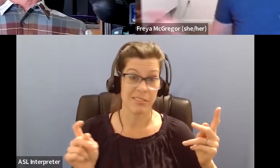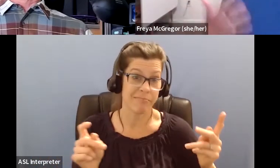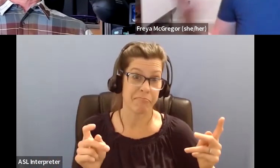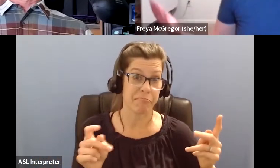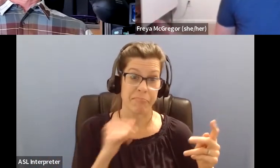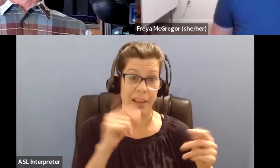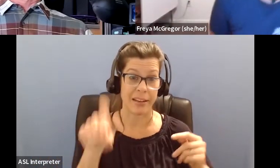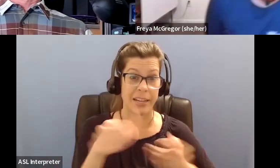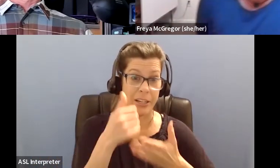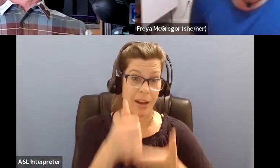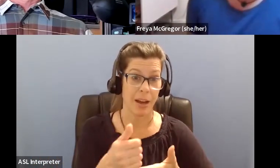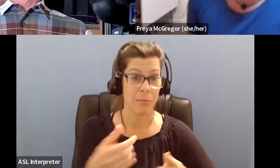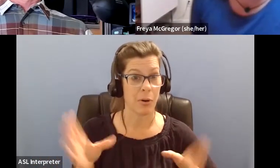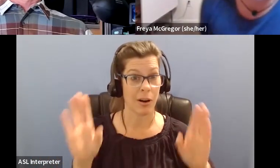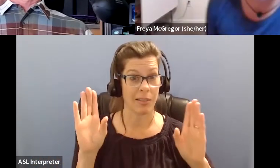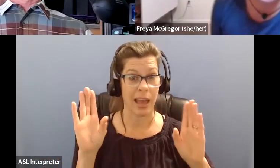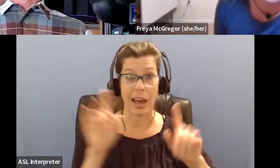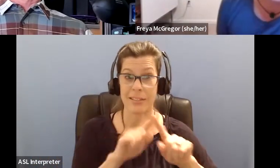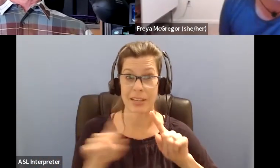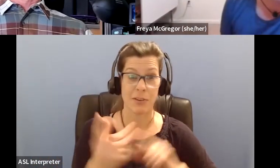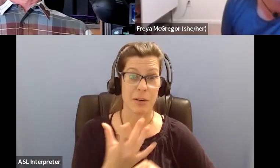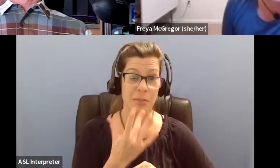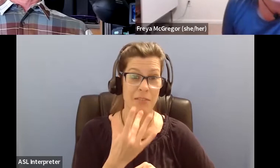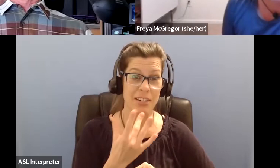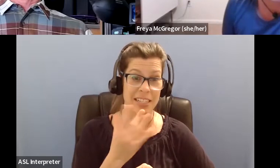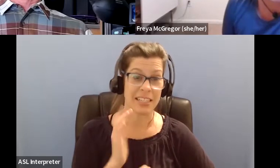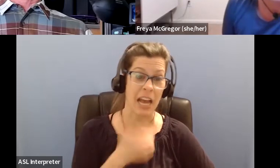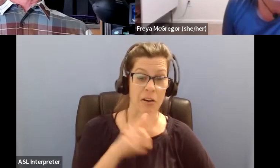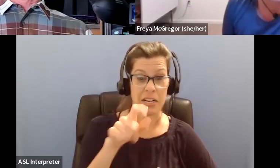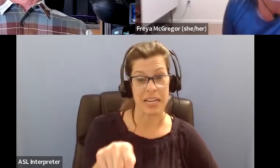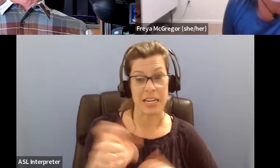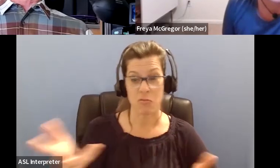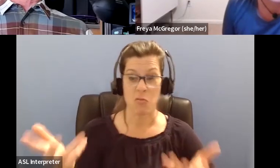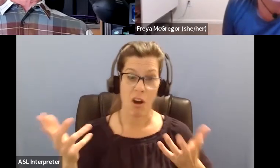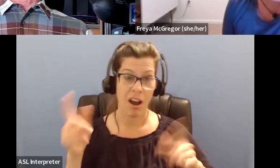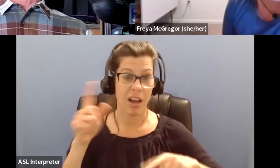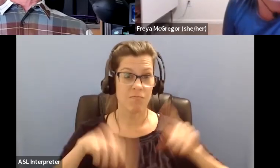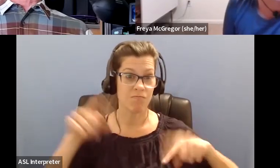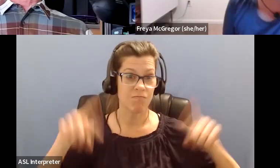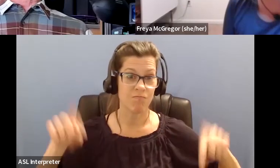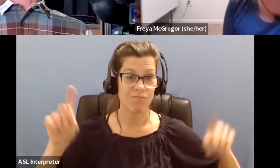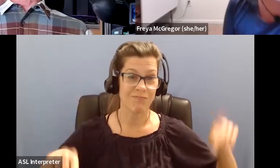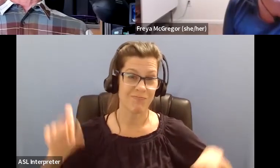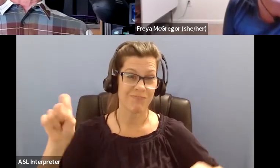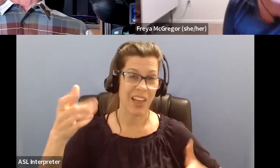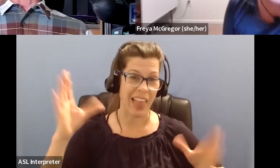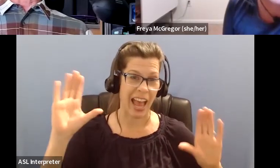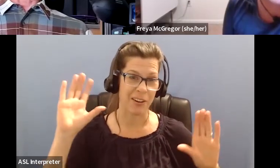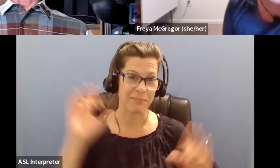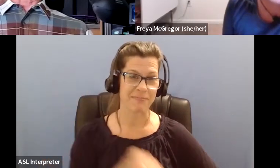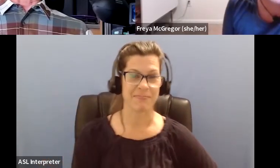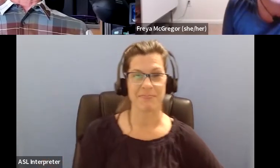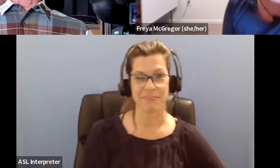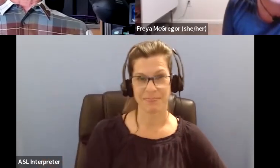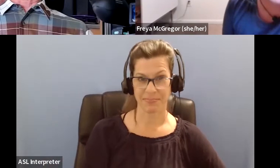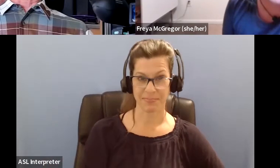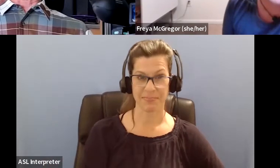okay. We're all allowed to have different preferences for what we want and need. Um, one of the things that I've been